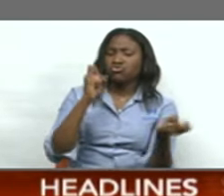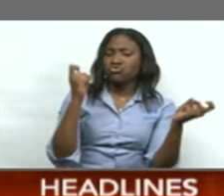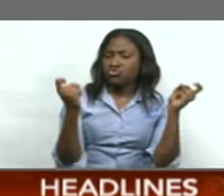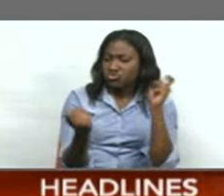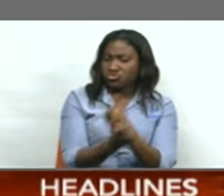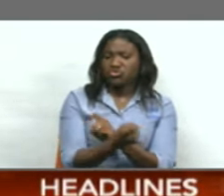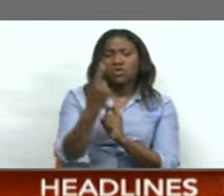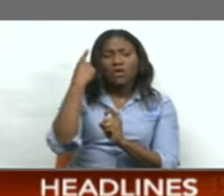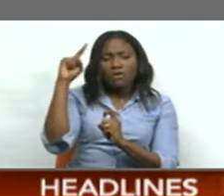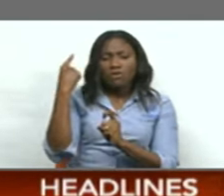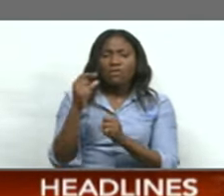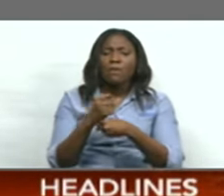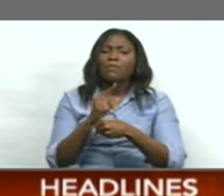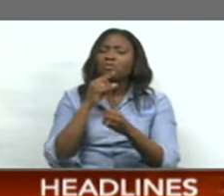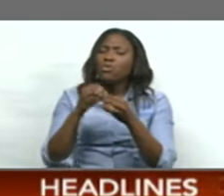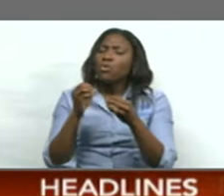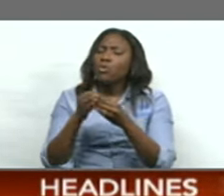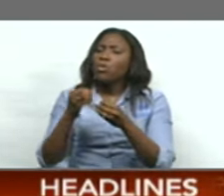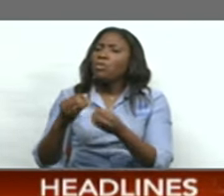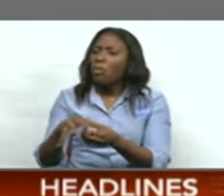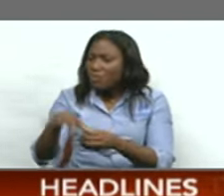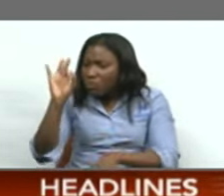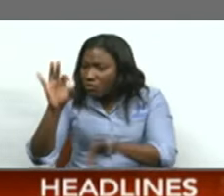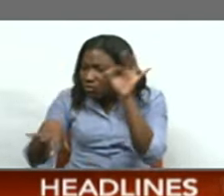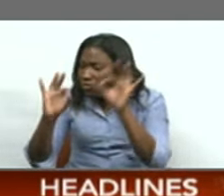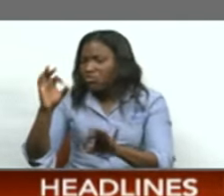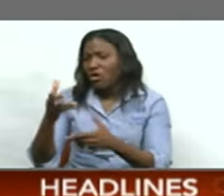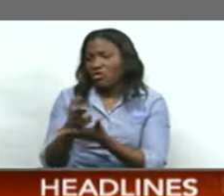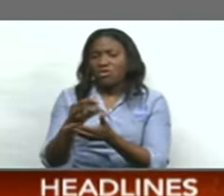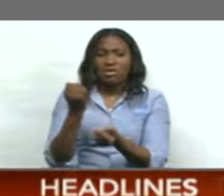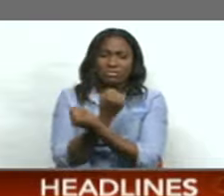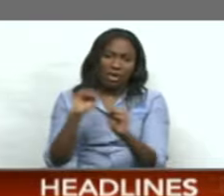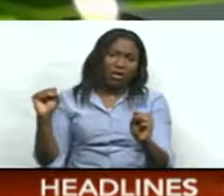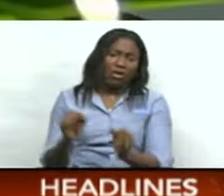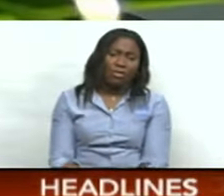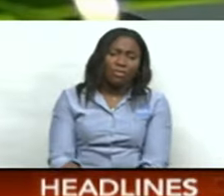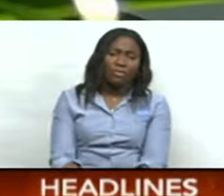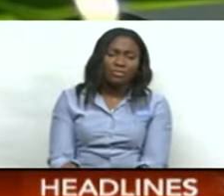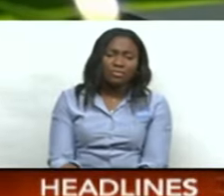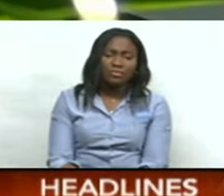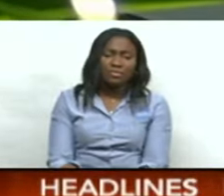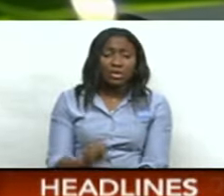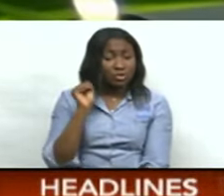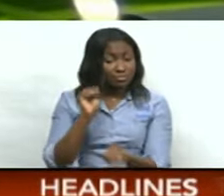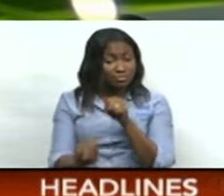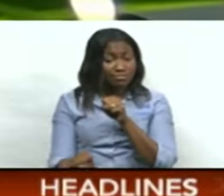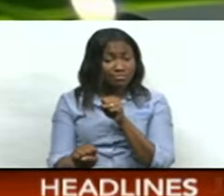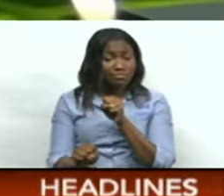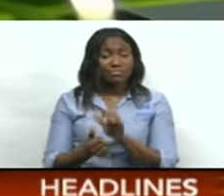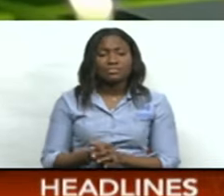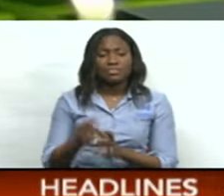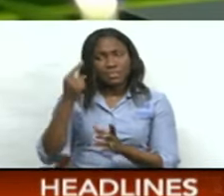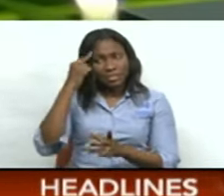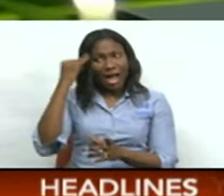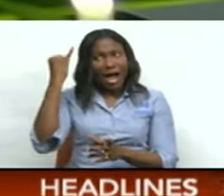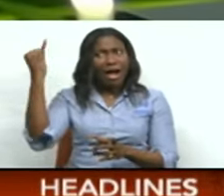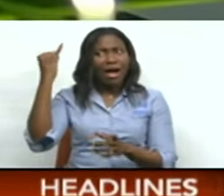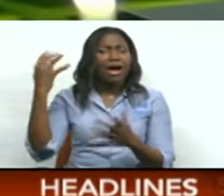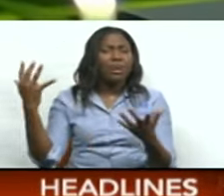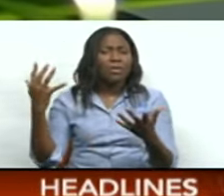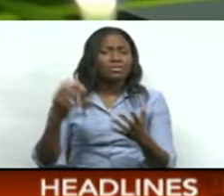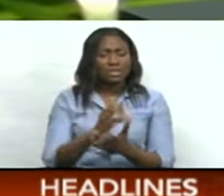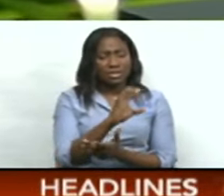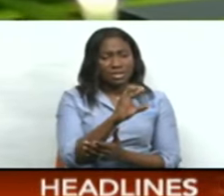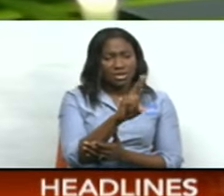transform the efficacy of the Customs and Border Control functions. Therefore, its solution is to separate the